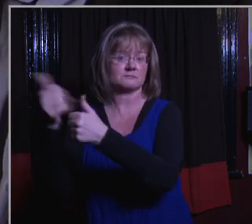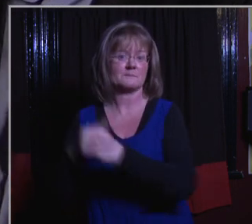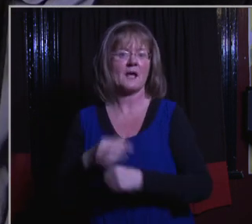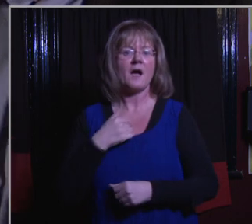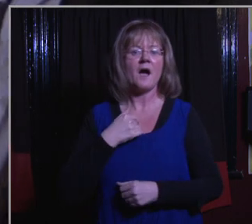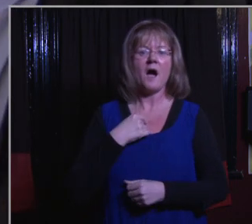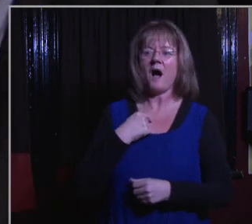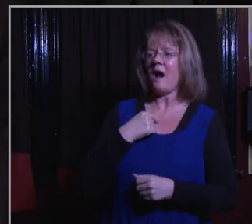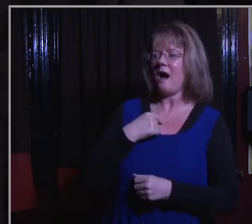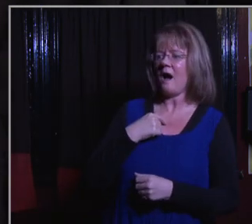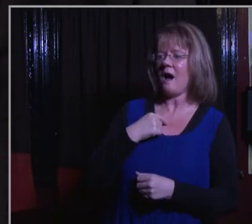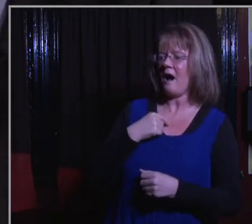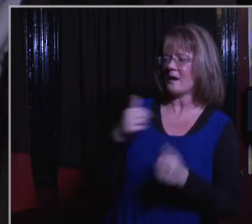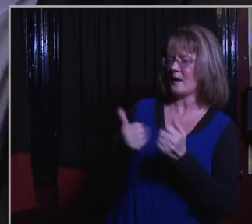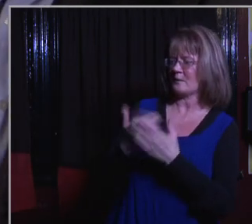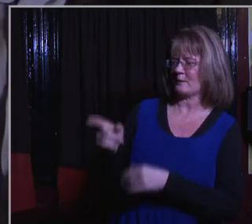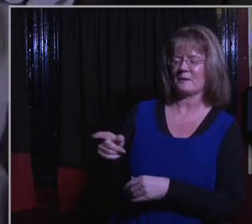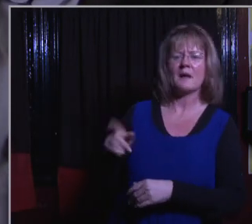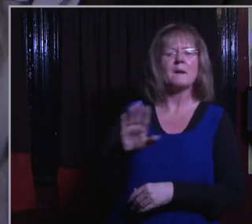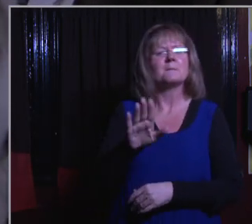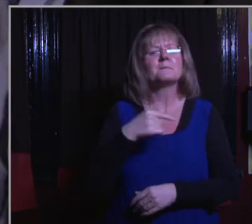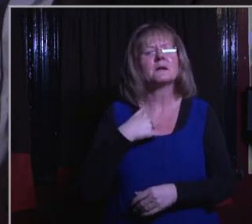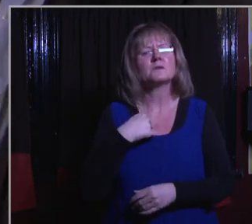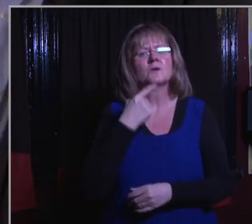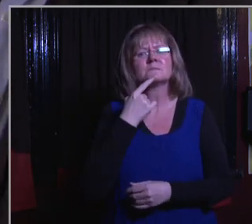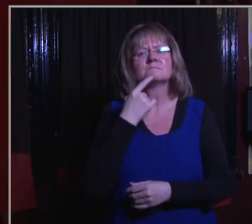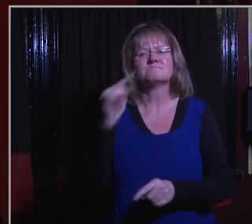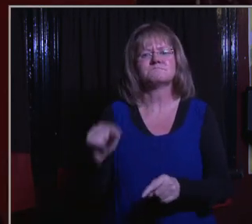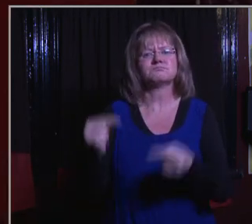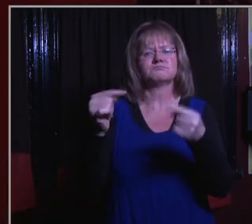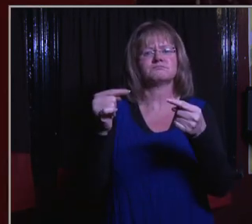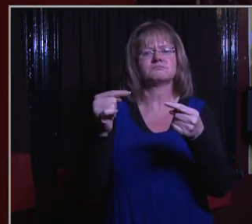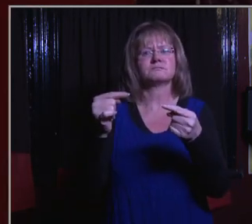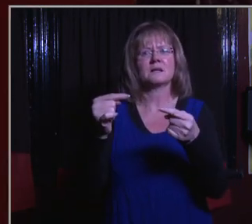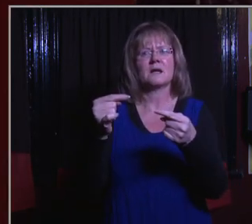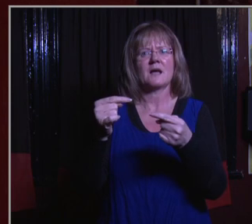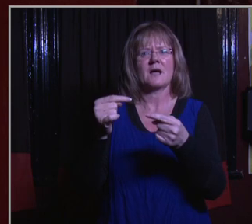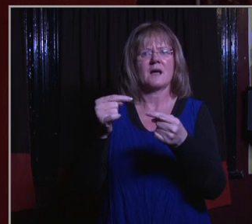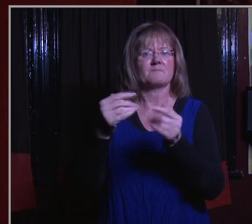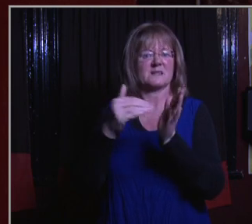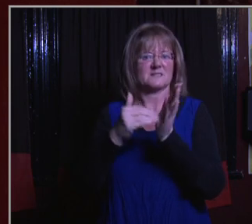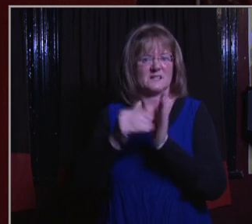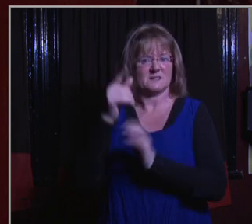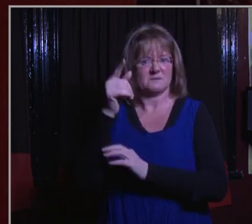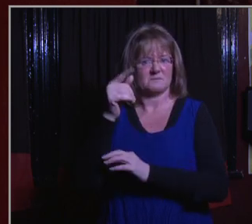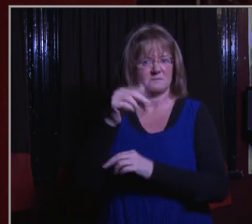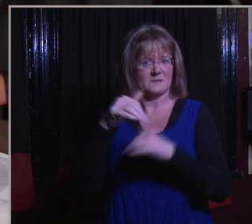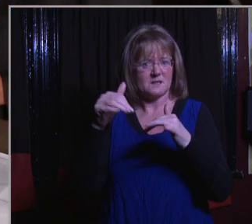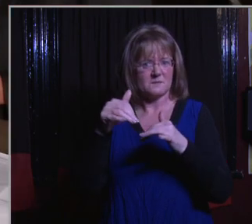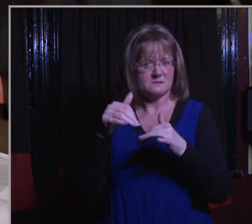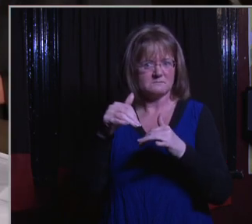I'm in here. But you're not contesting an electorate seat seriously. No. Will that come?